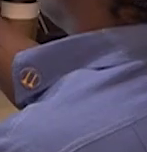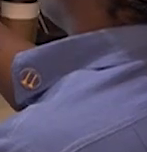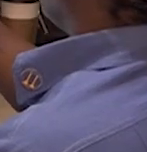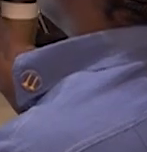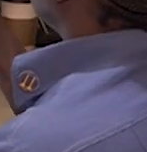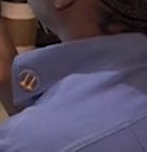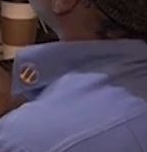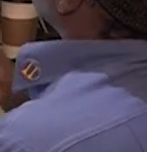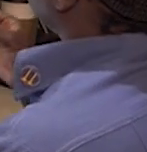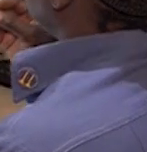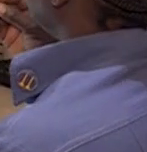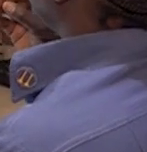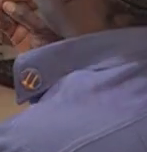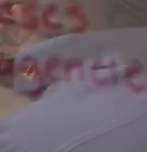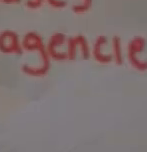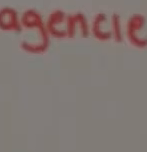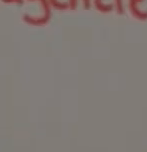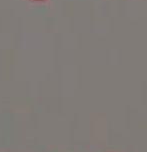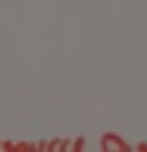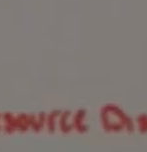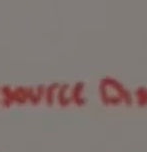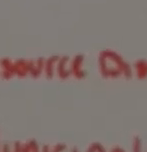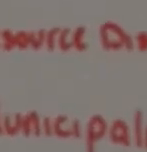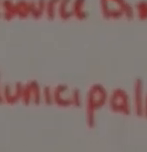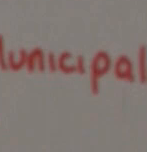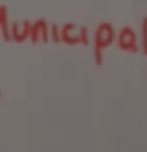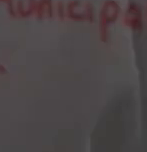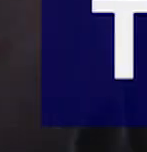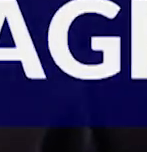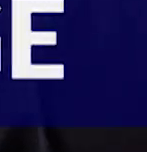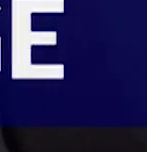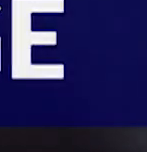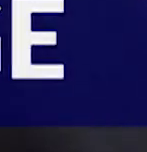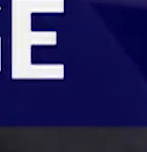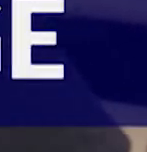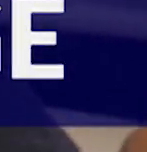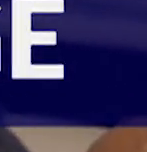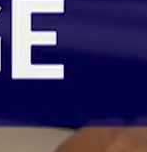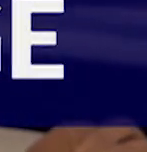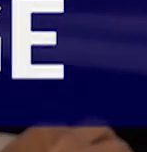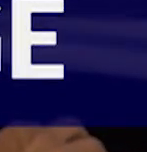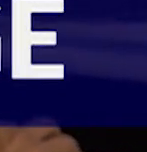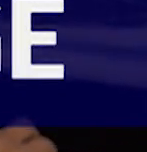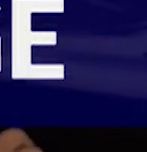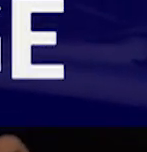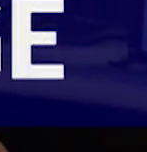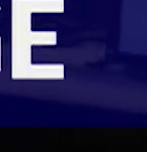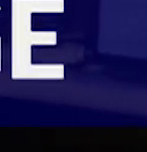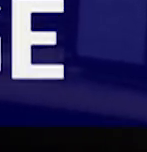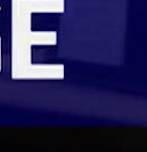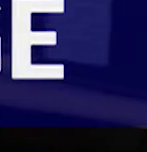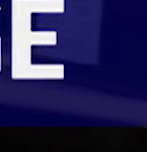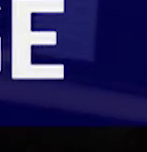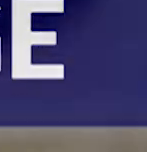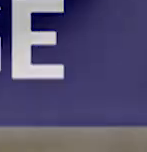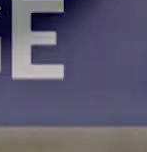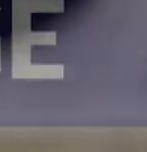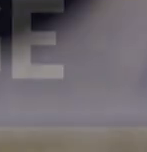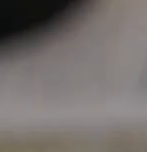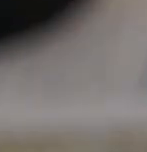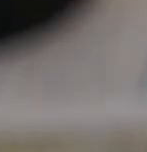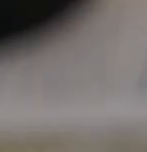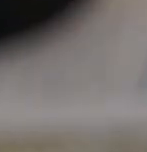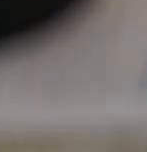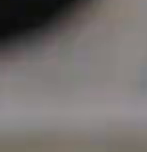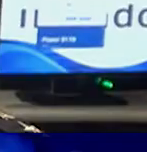readying additional first responders to be deployed if needed and employing a virtual triage method in the county's 911